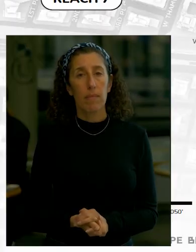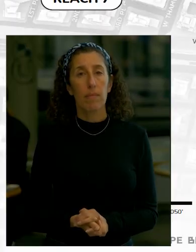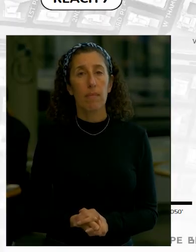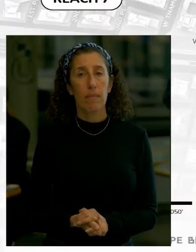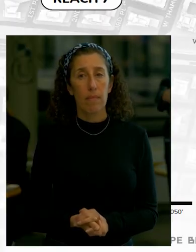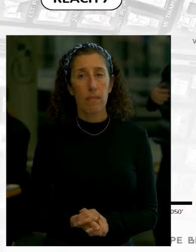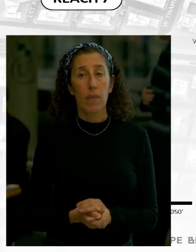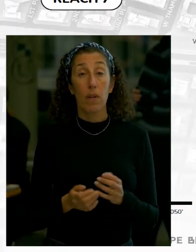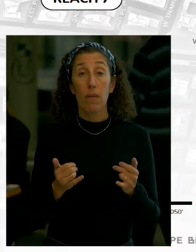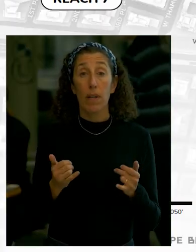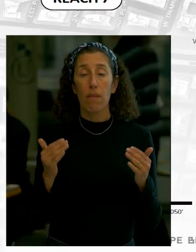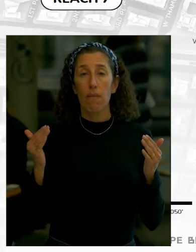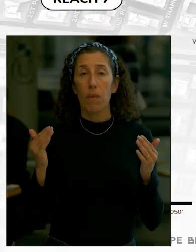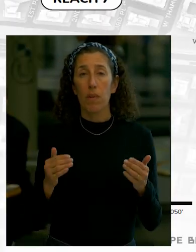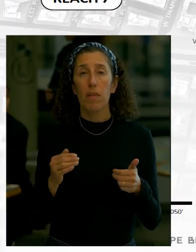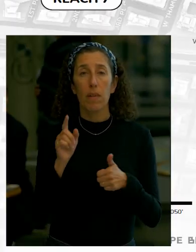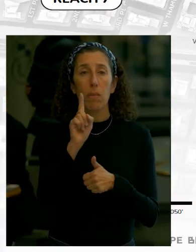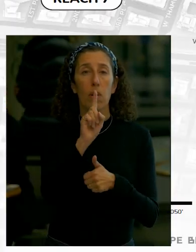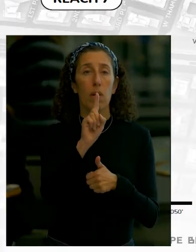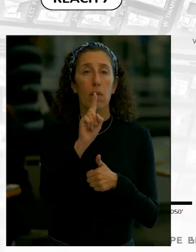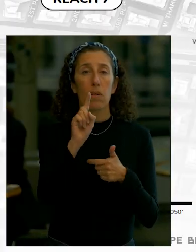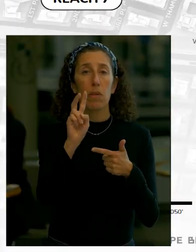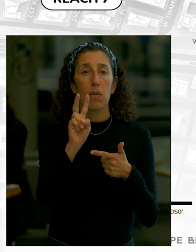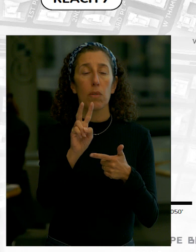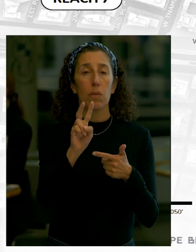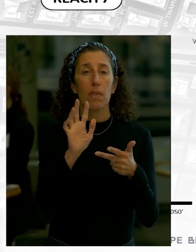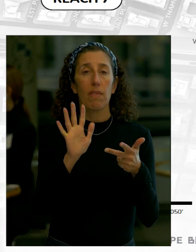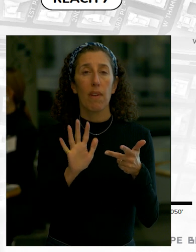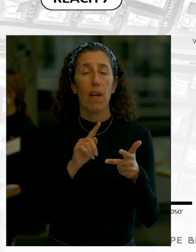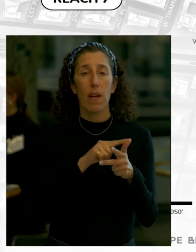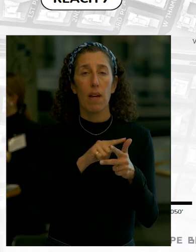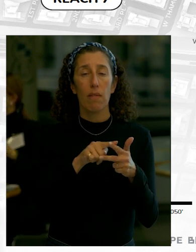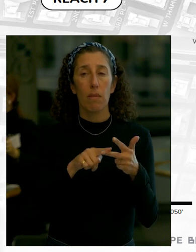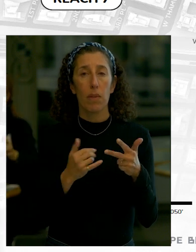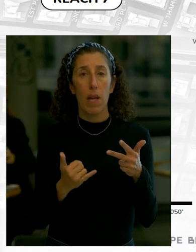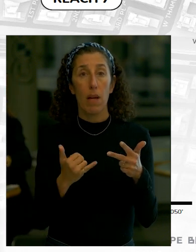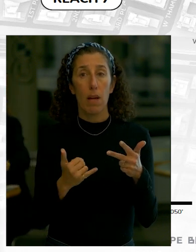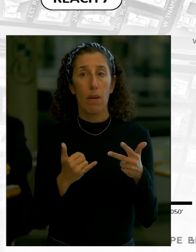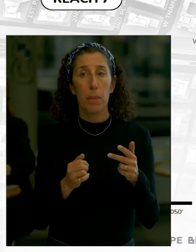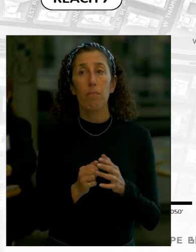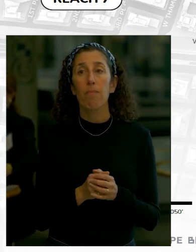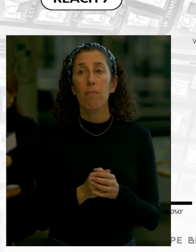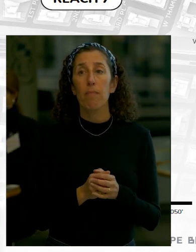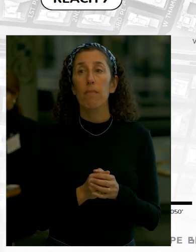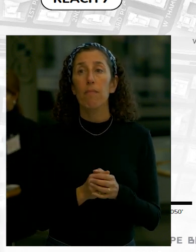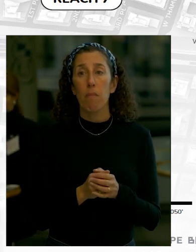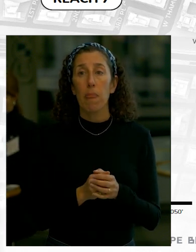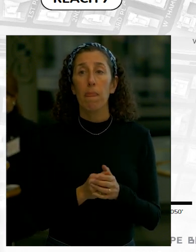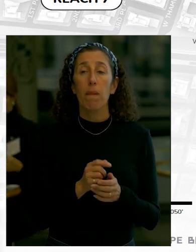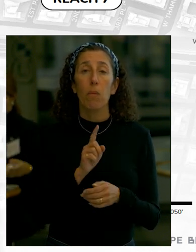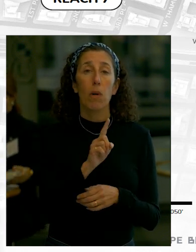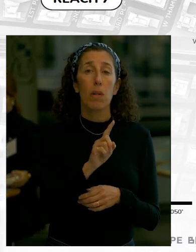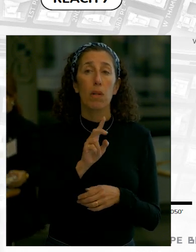about reaches one, two and five because those reaches represent a fairly significant amount of